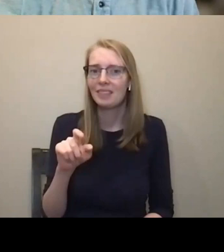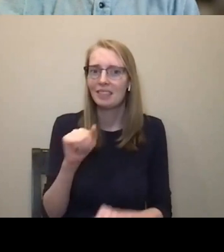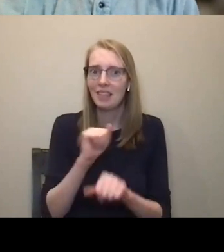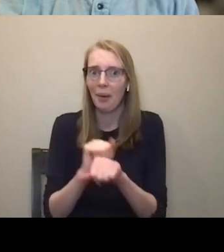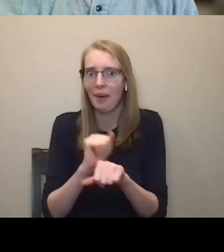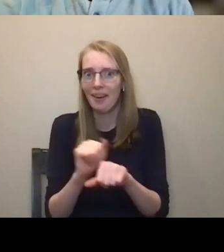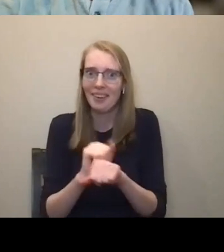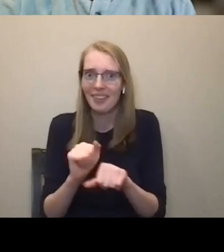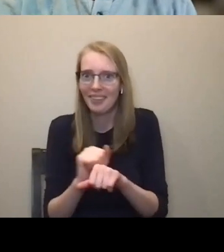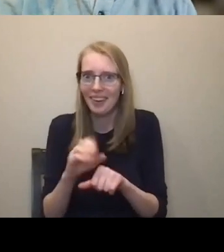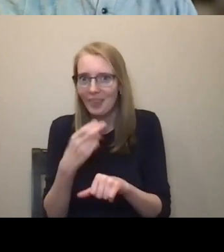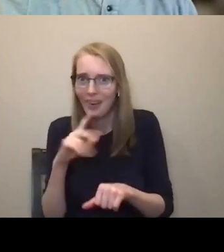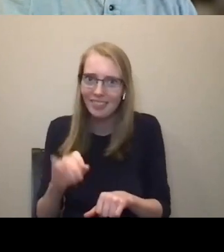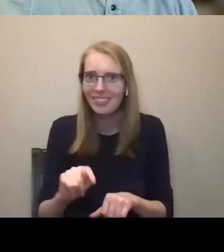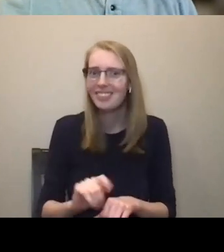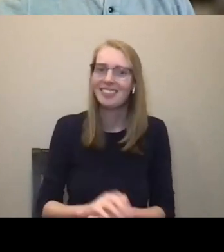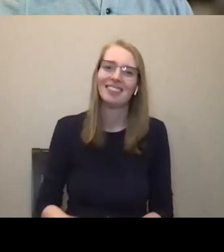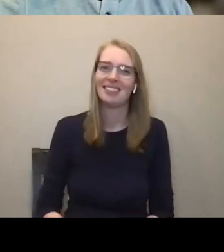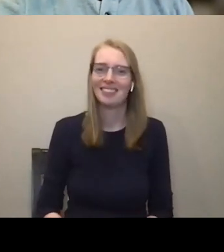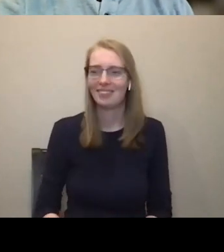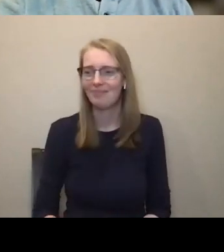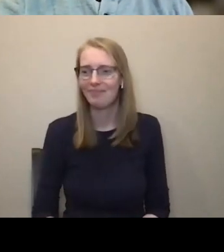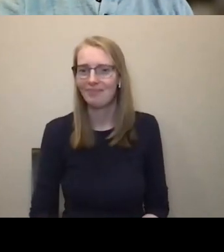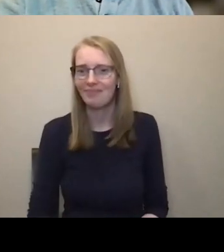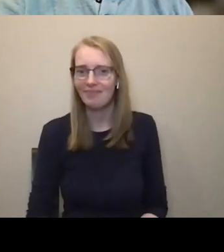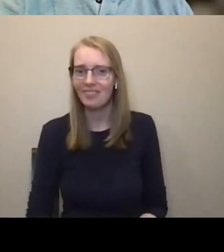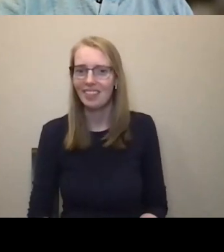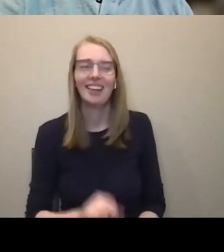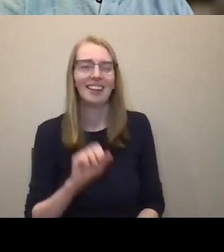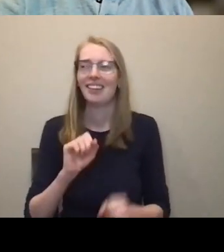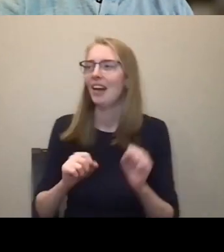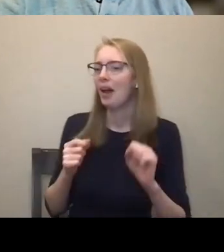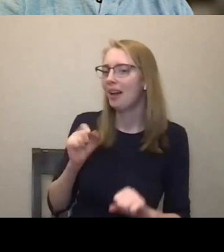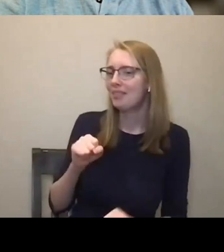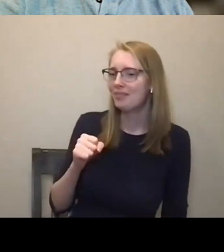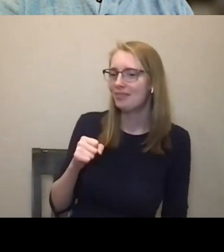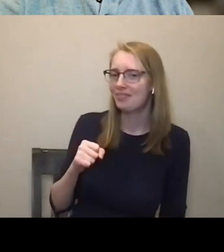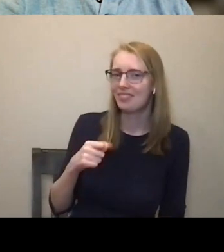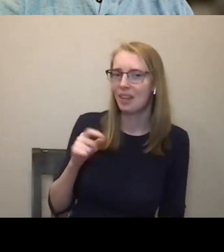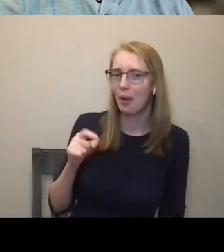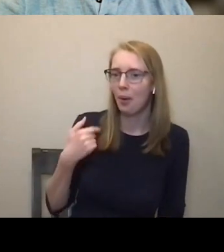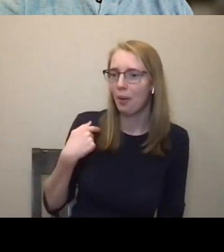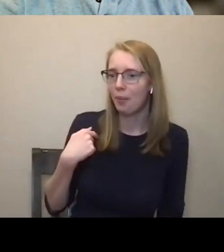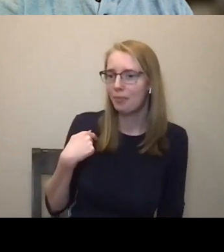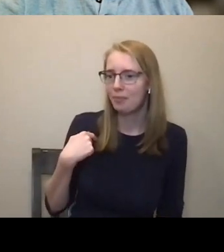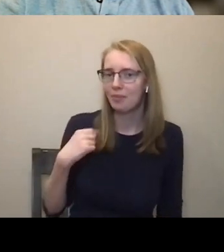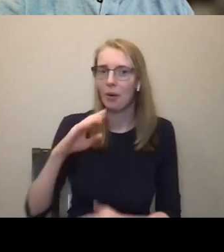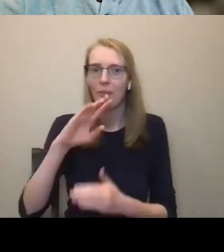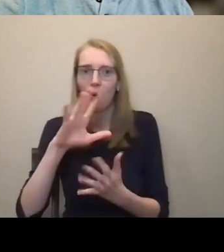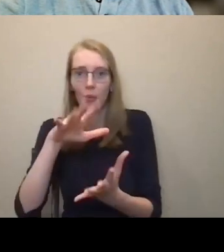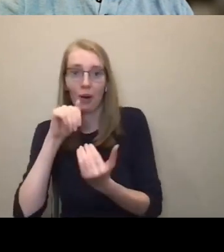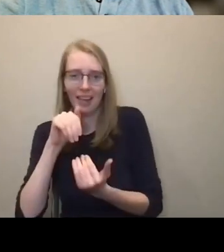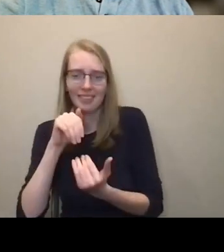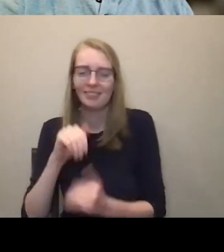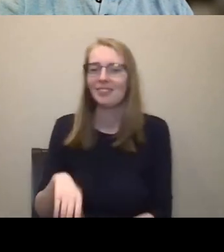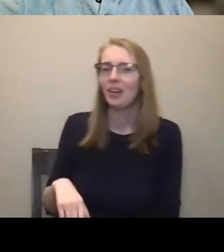exactly. No, it's only, we have virtual access available to people and we'll also be archiving it, uh, every session and